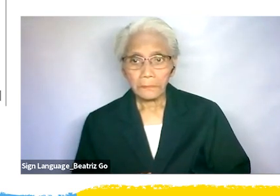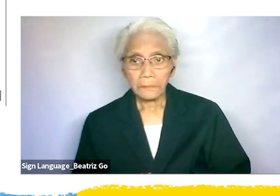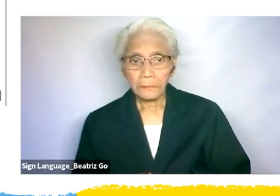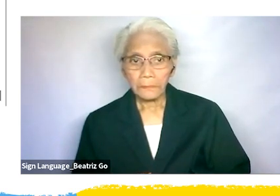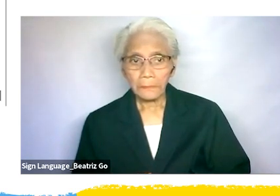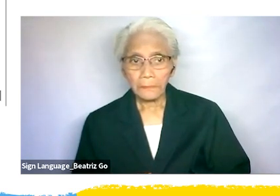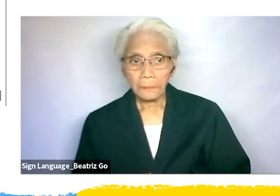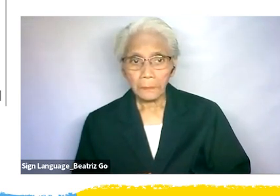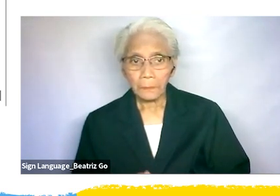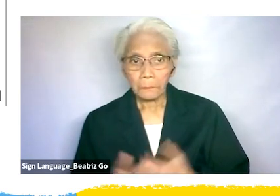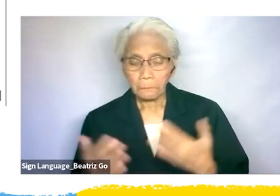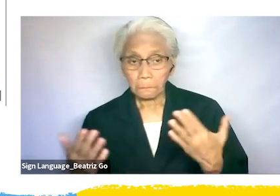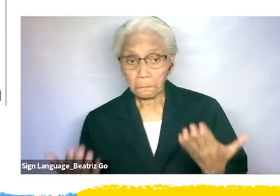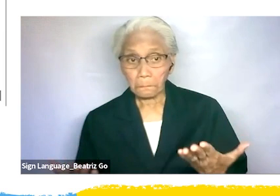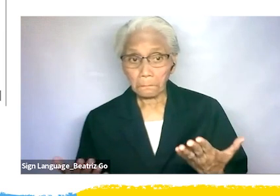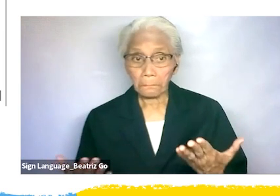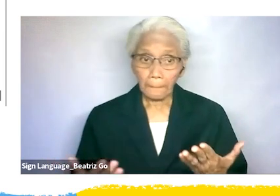the regional human rights